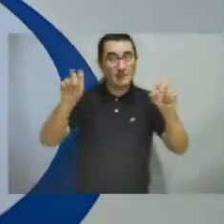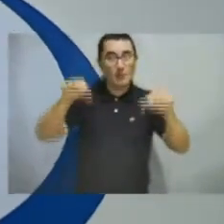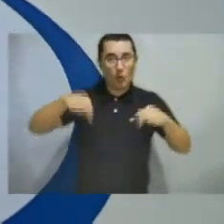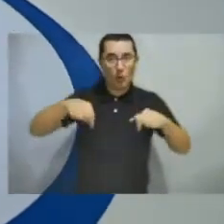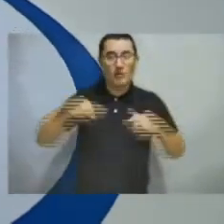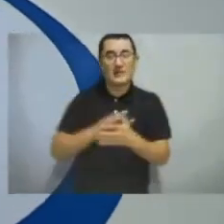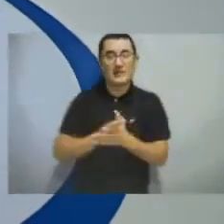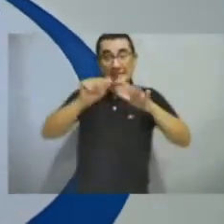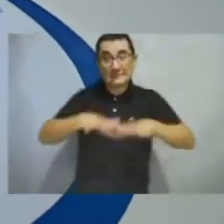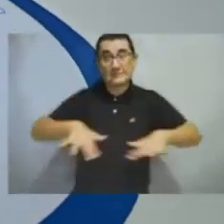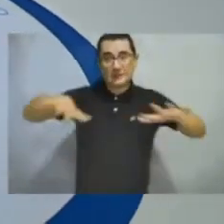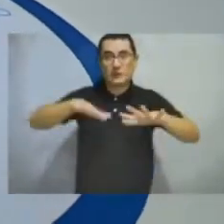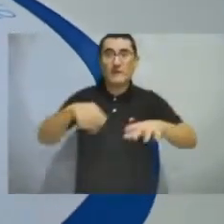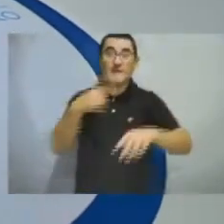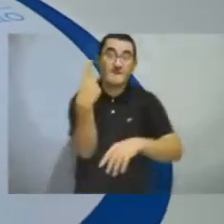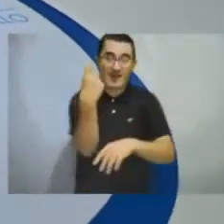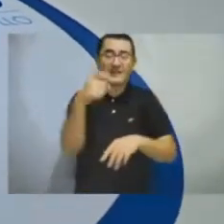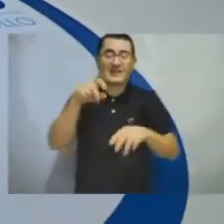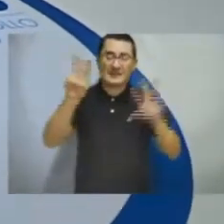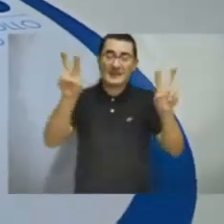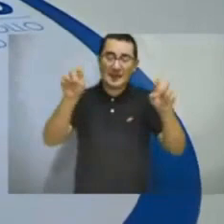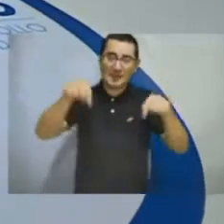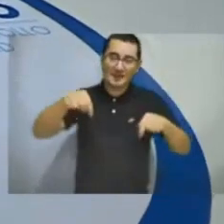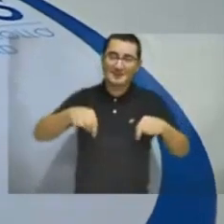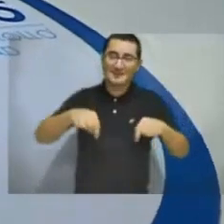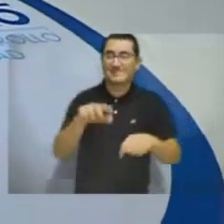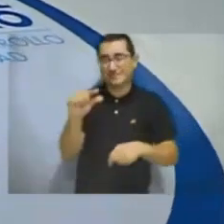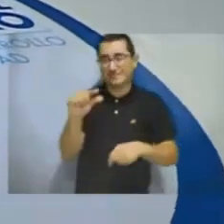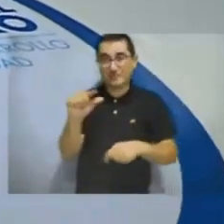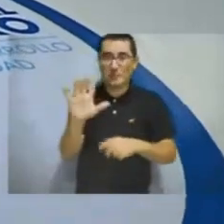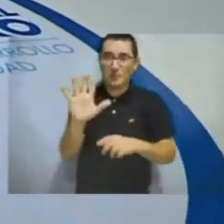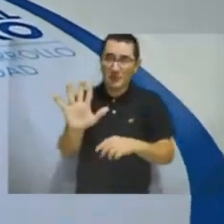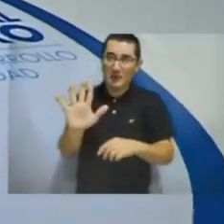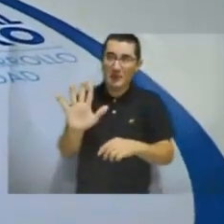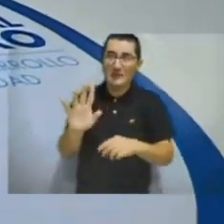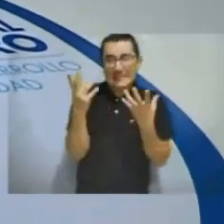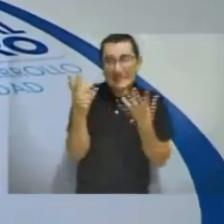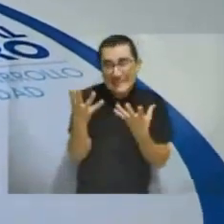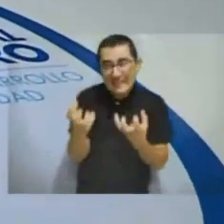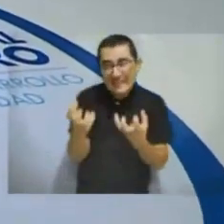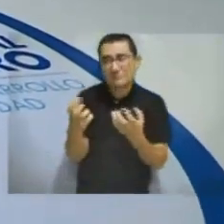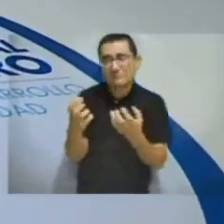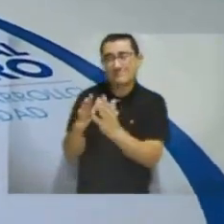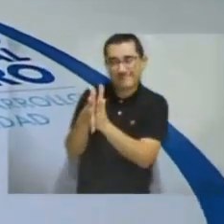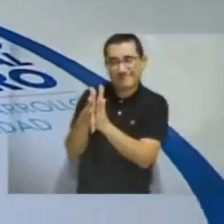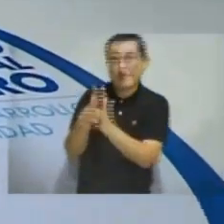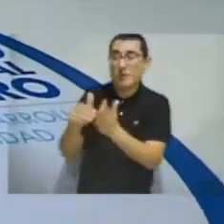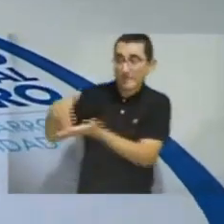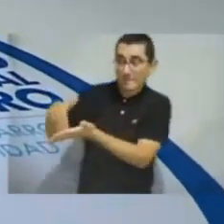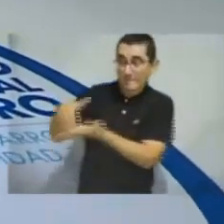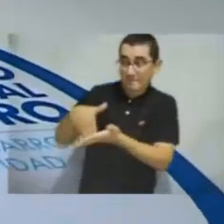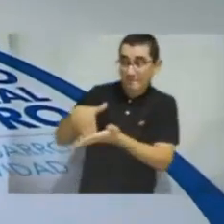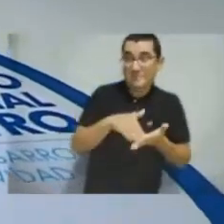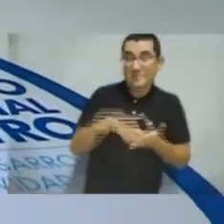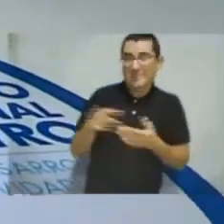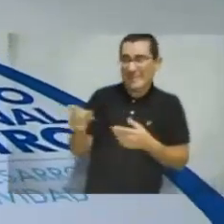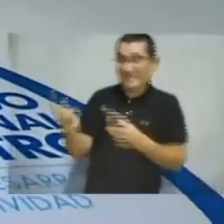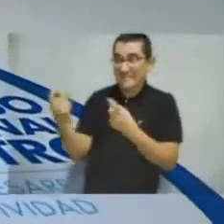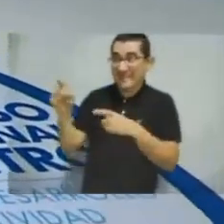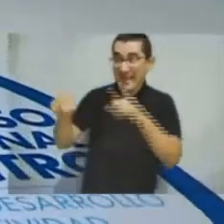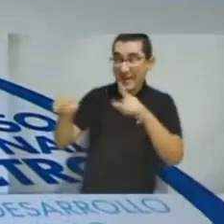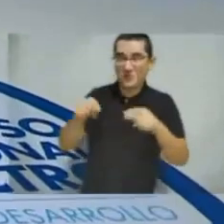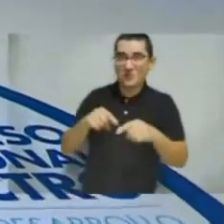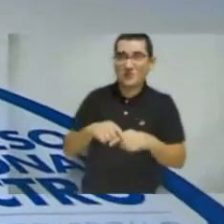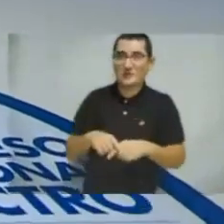in this video. There is actually a tiny topic that I would like to cover it very quickly with our guest speakers that actually